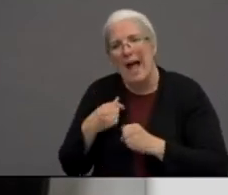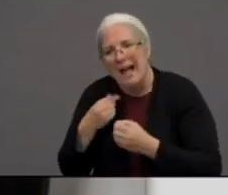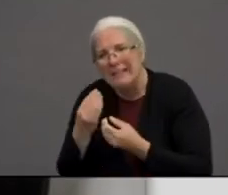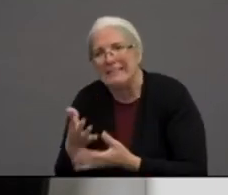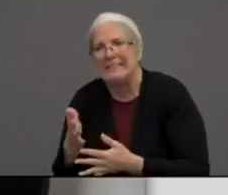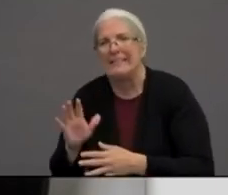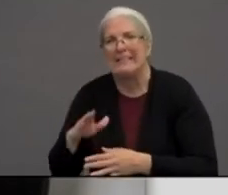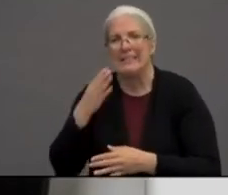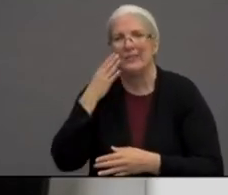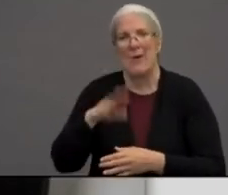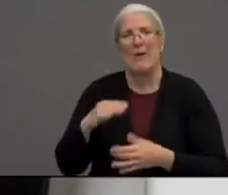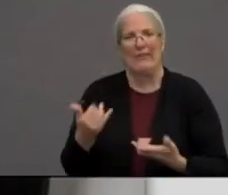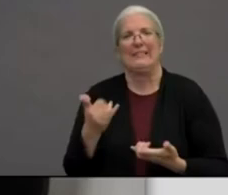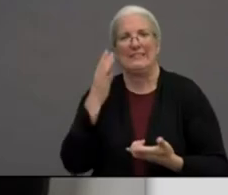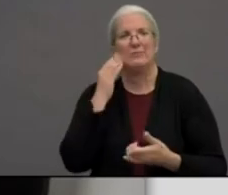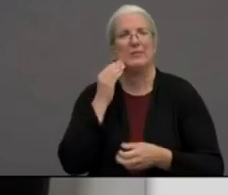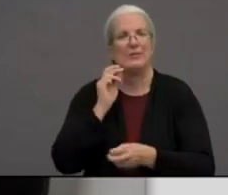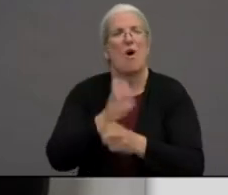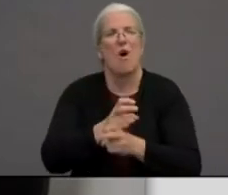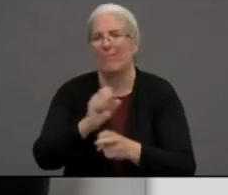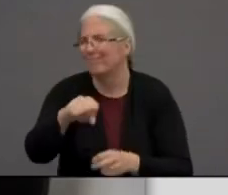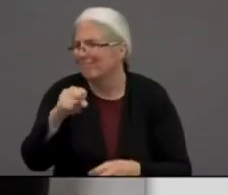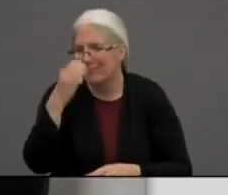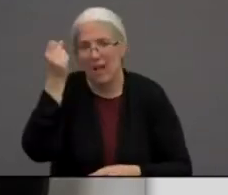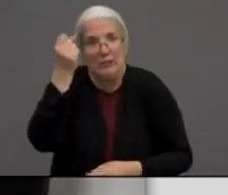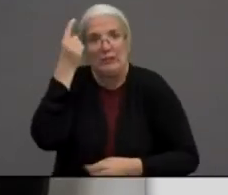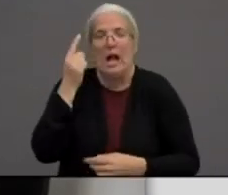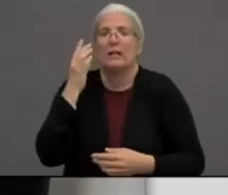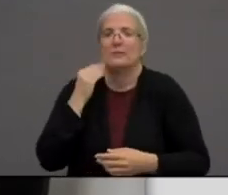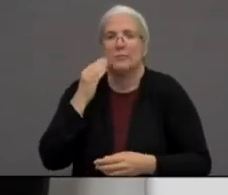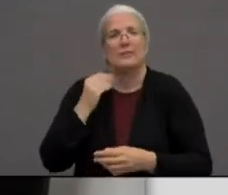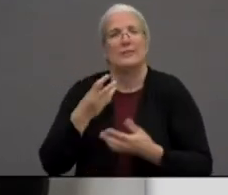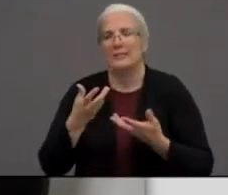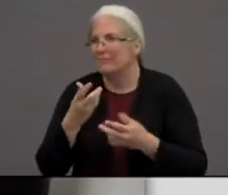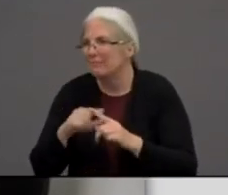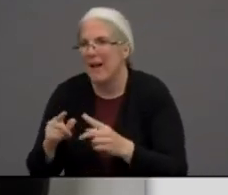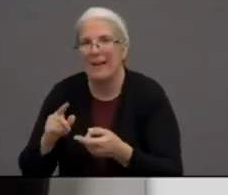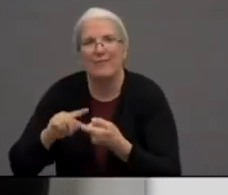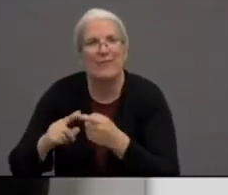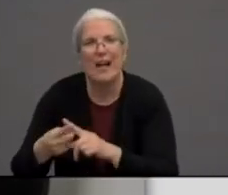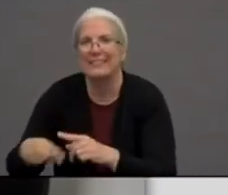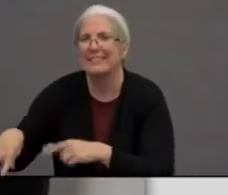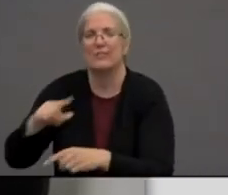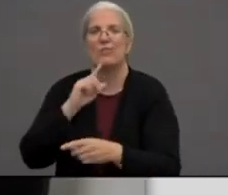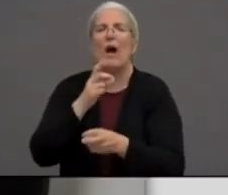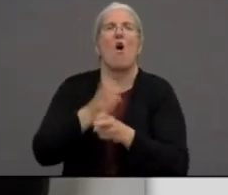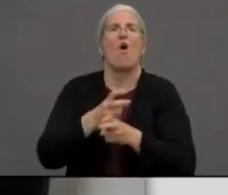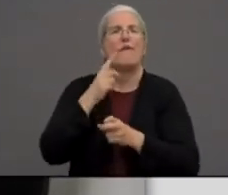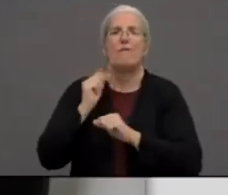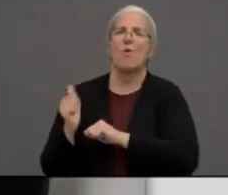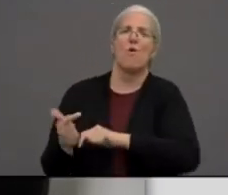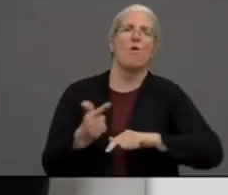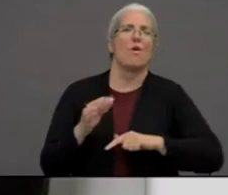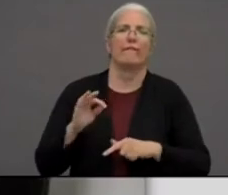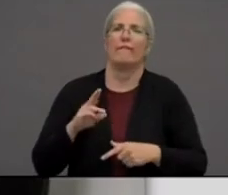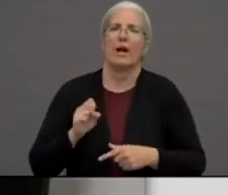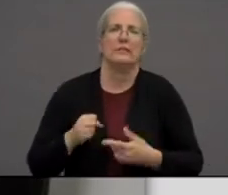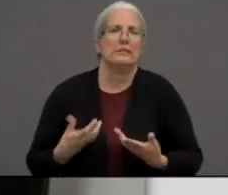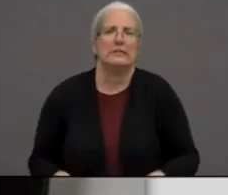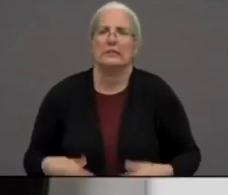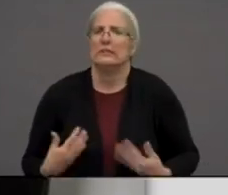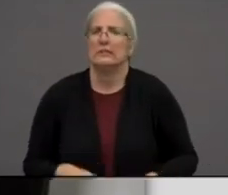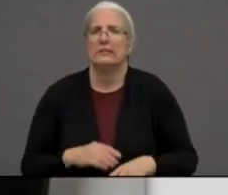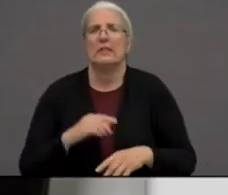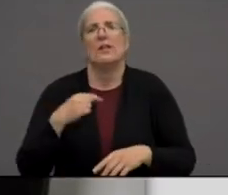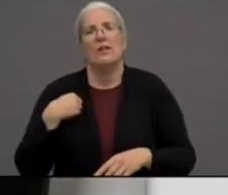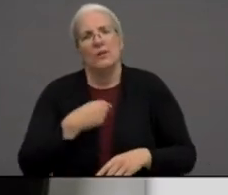for him. It's a really hard experience for his friends. It's really hard for all of us. And he's been, you know, pretty resilient. I think like he enjoys